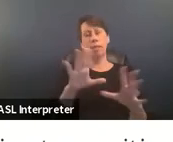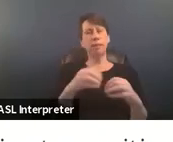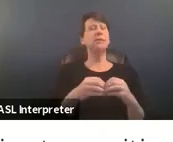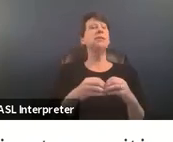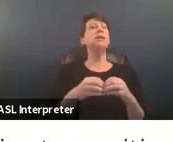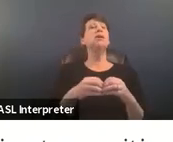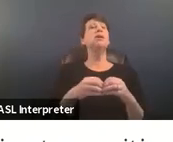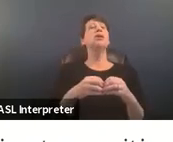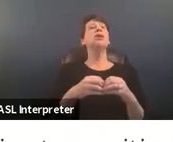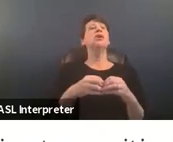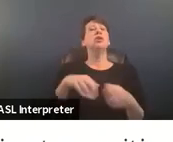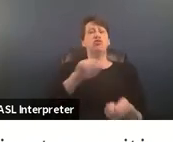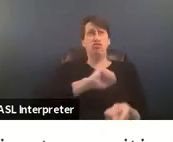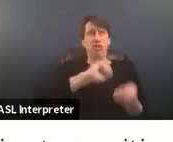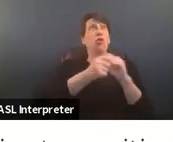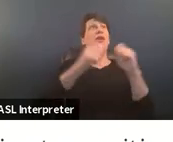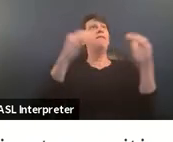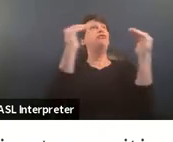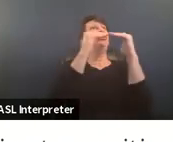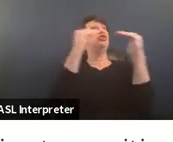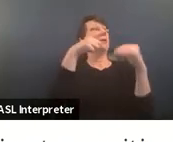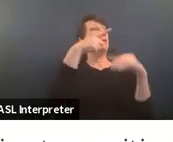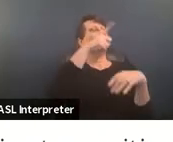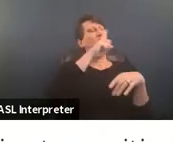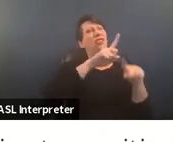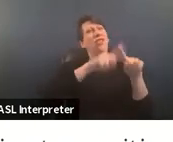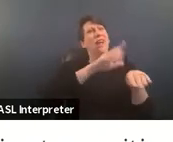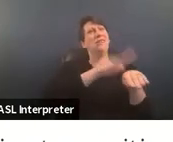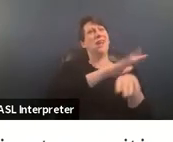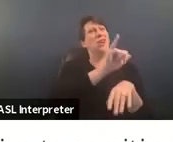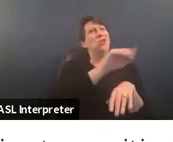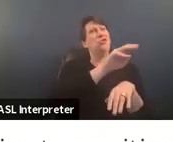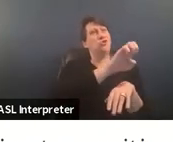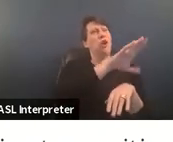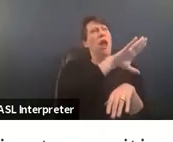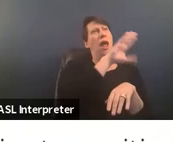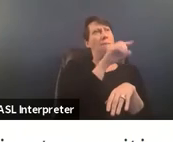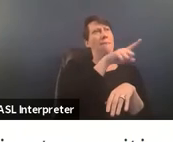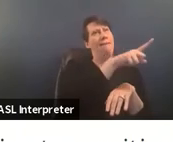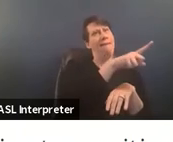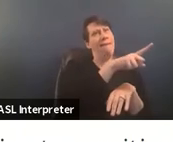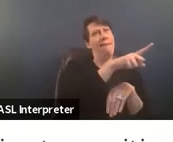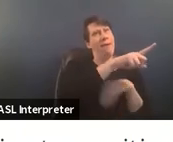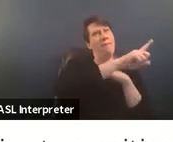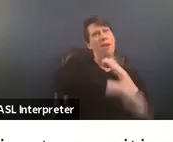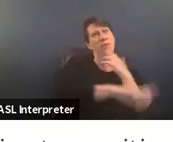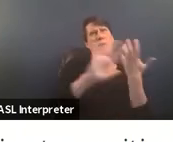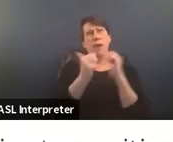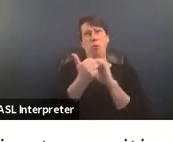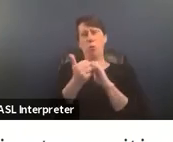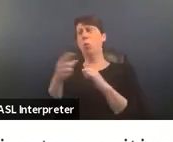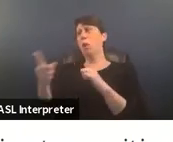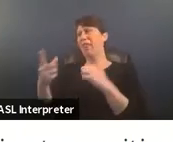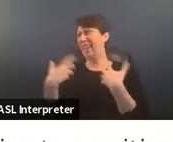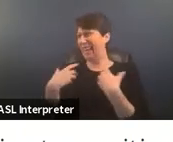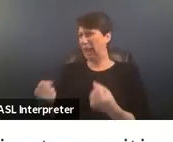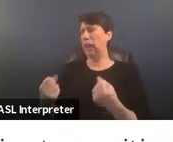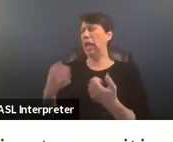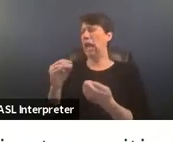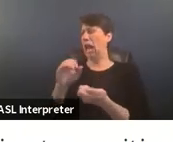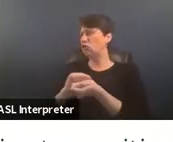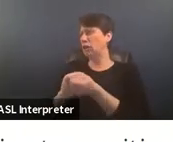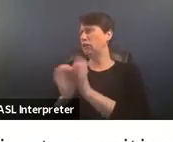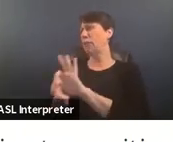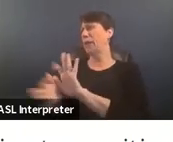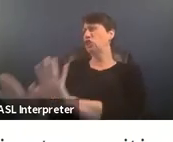relies on a crime and punishment model rather than healing and transformation again the example of prosecutors